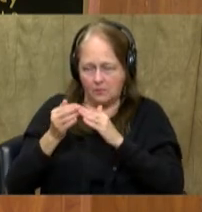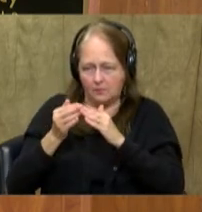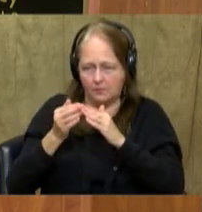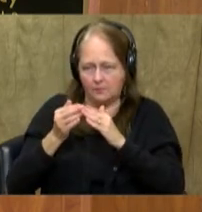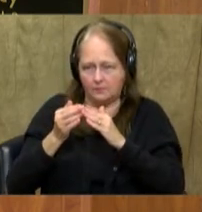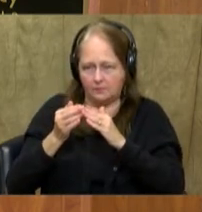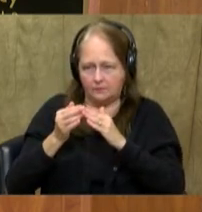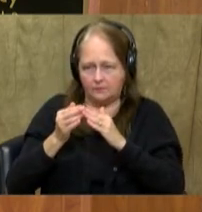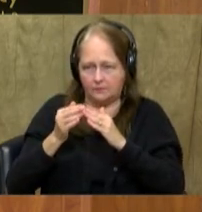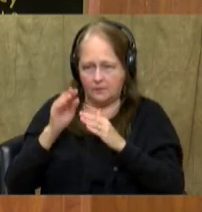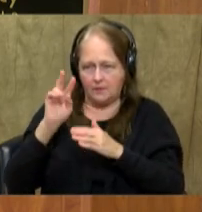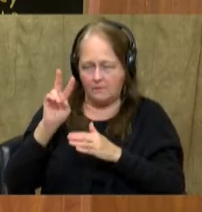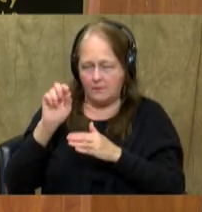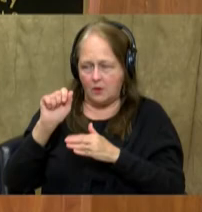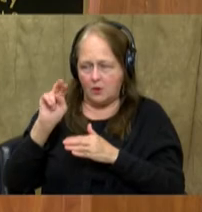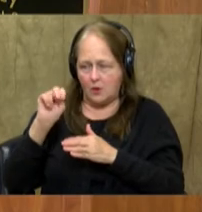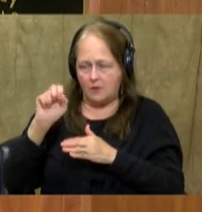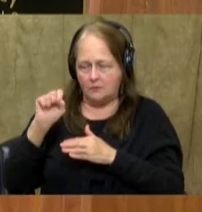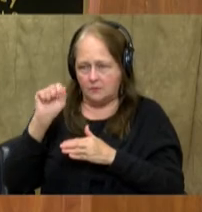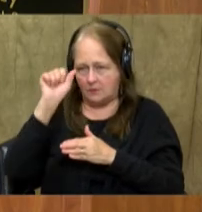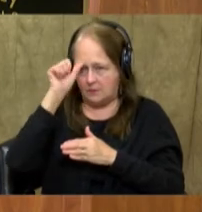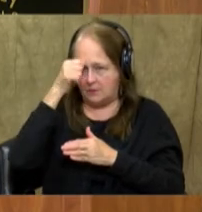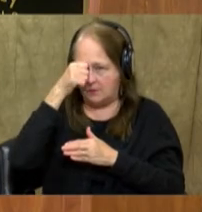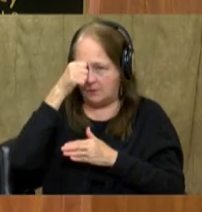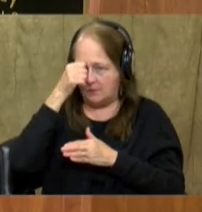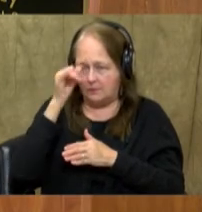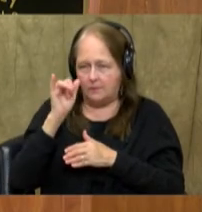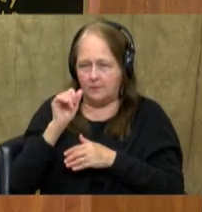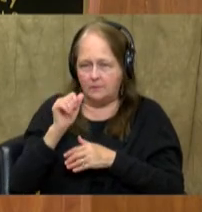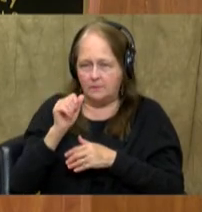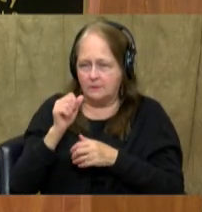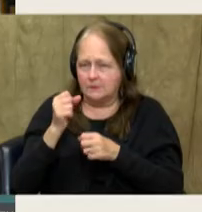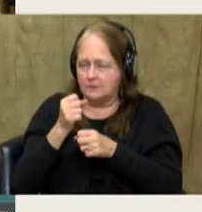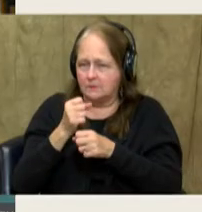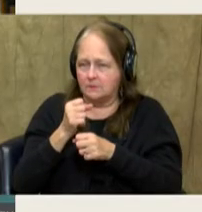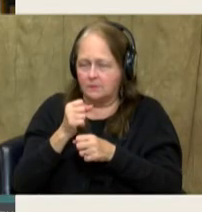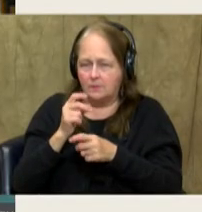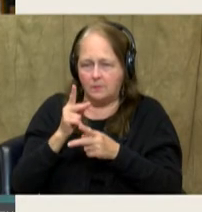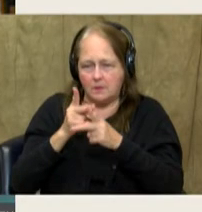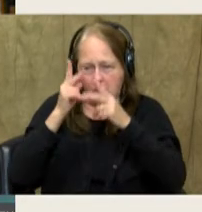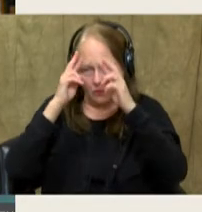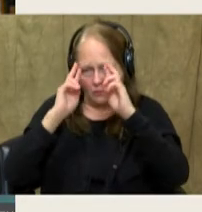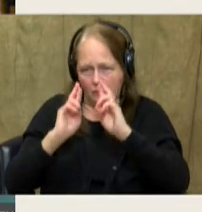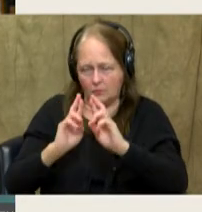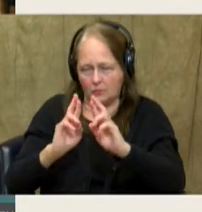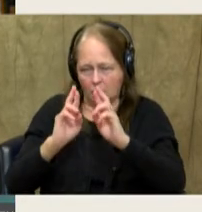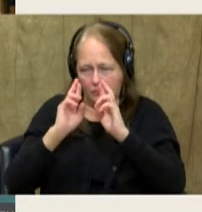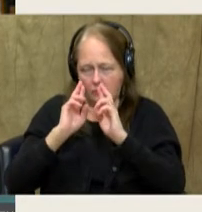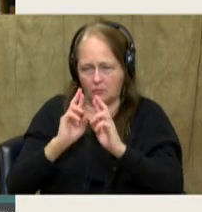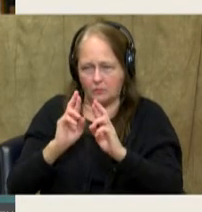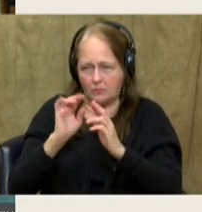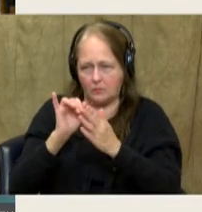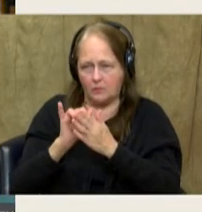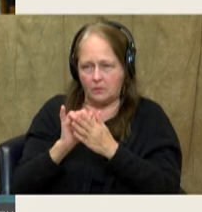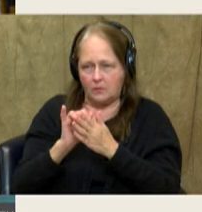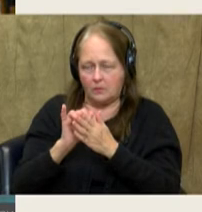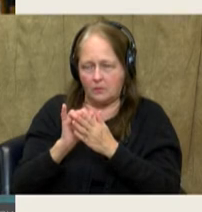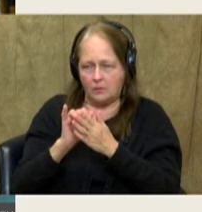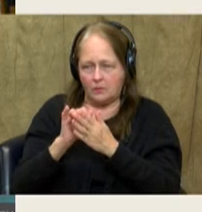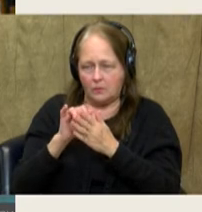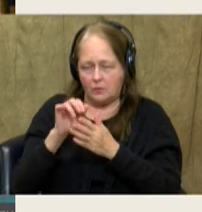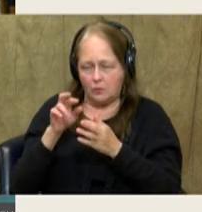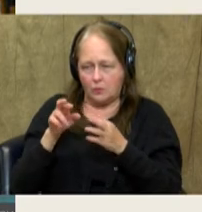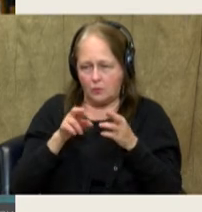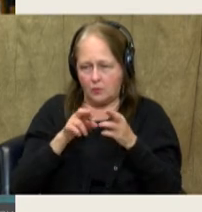Varanasi, India, is a sacred Hindu city. Many people come here. on the banks of the Ganges River,